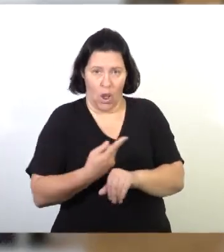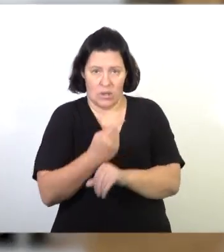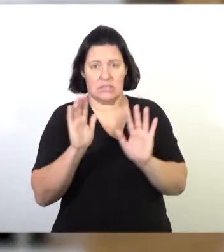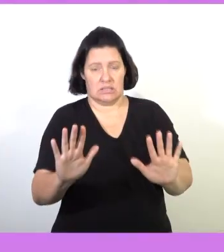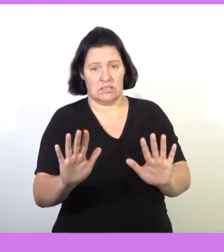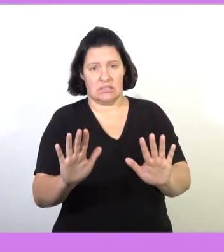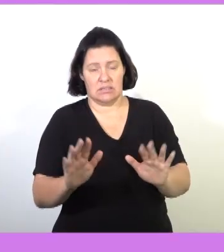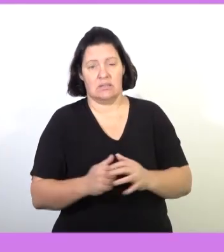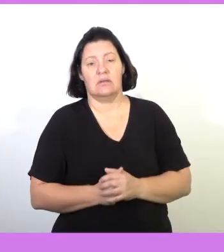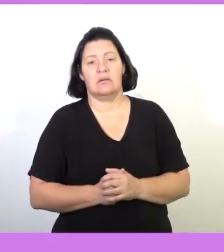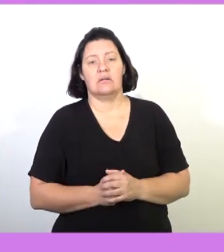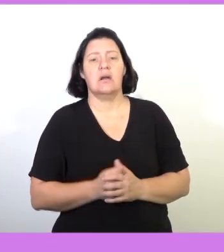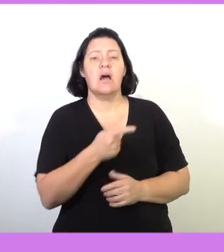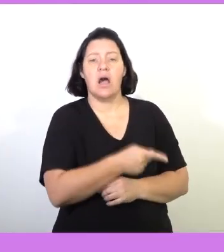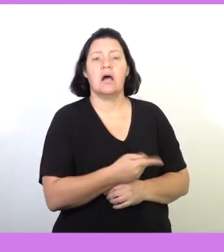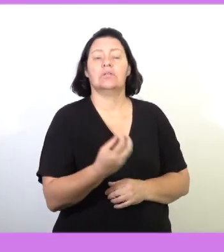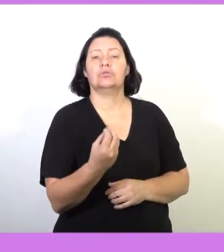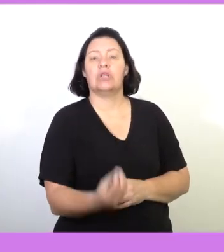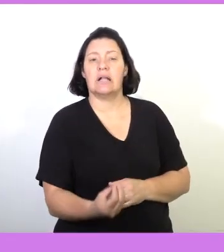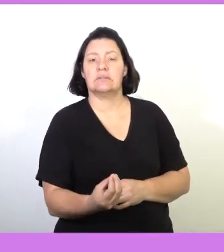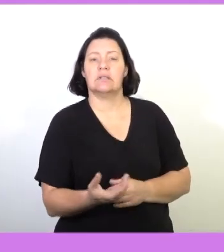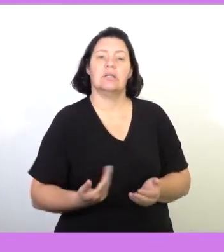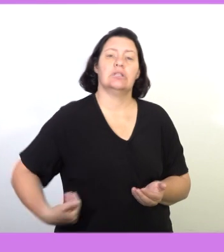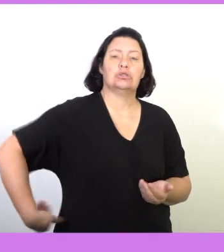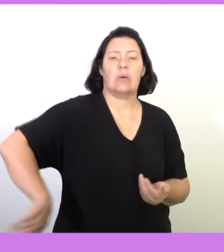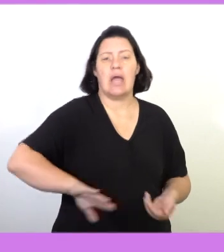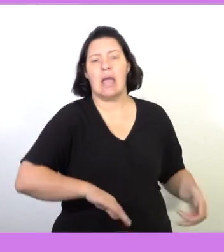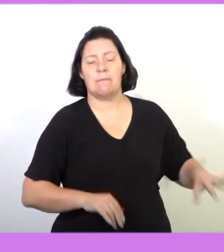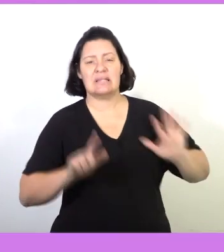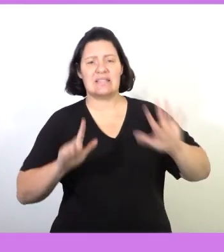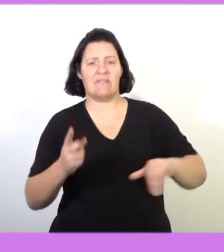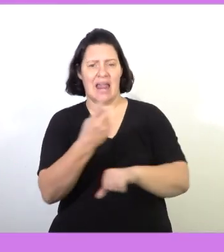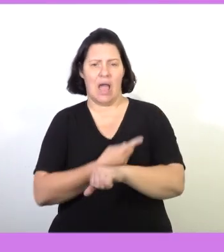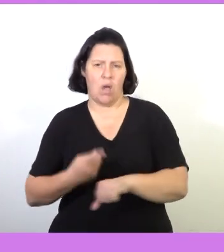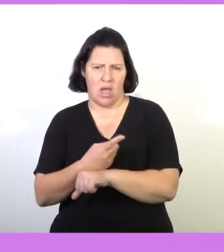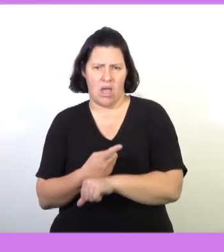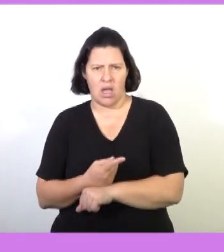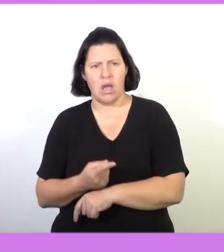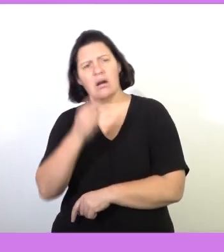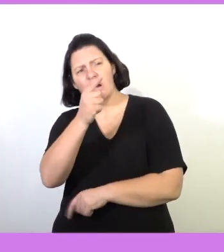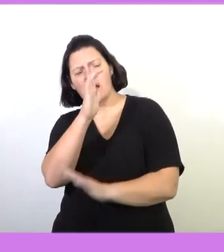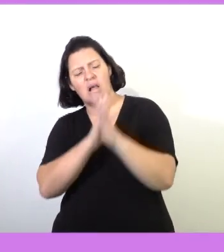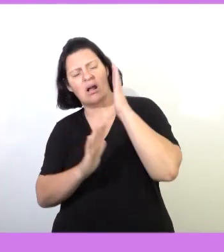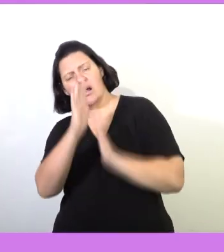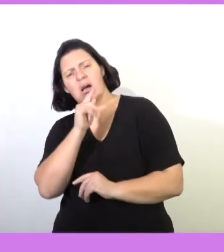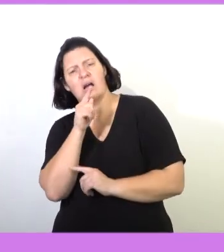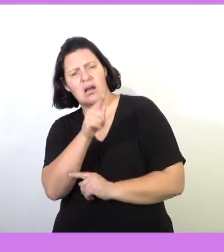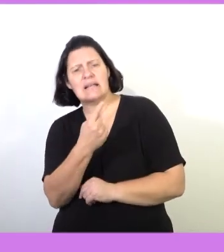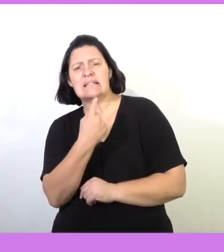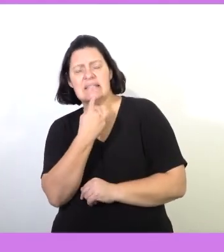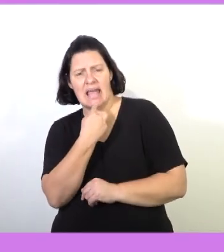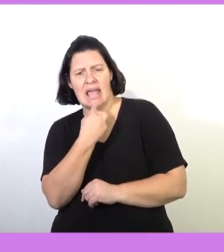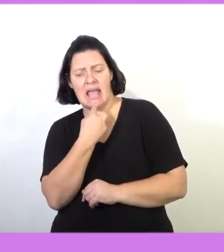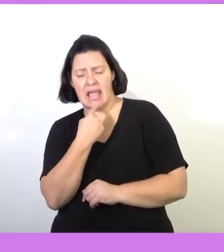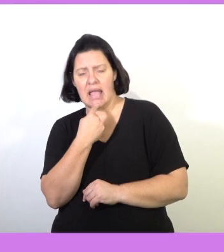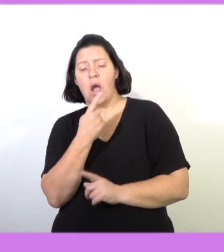How much will Nikiwe pay if her child swam for seven hours? Let's go back to the given statement. They